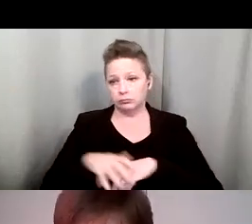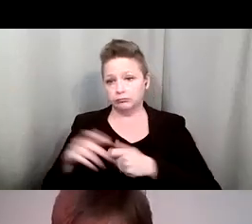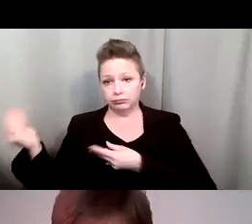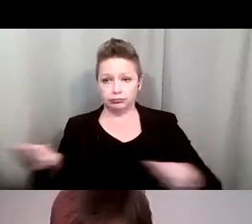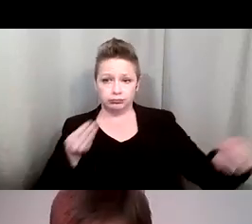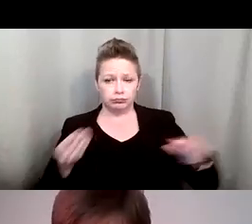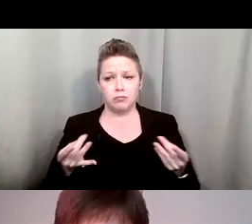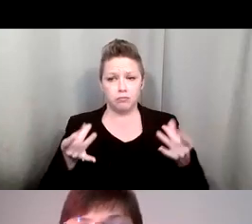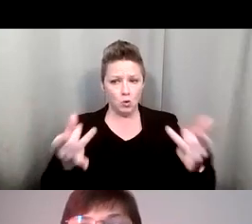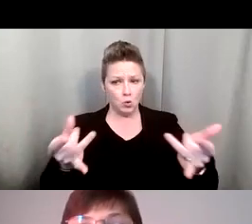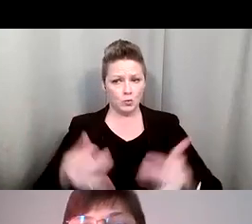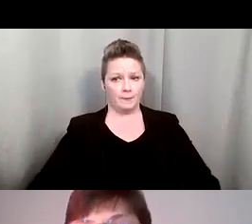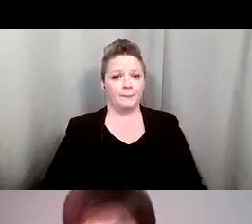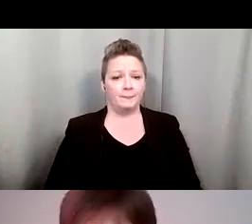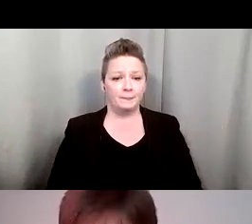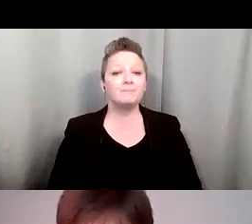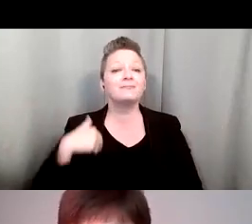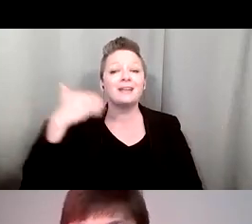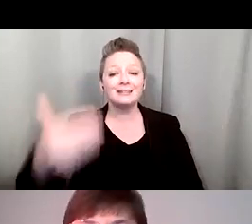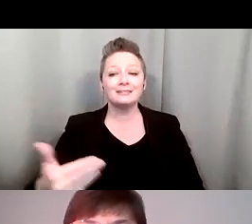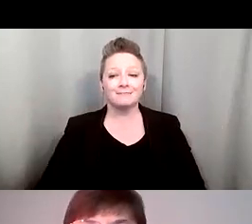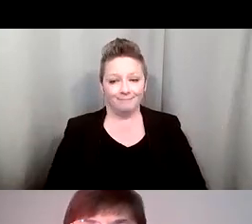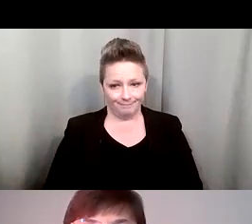very smoothly. Next slide, please.